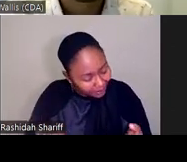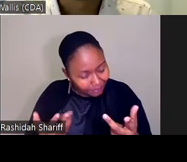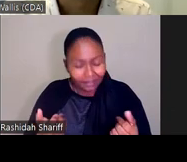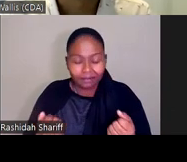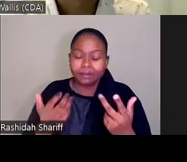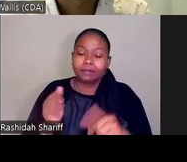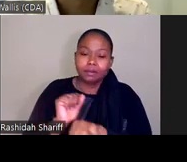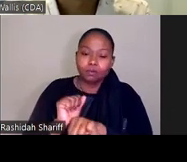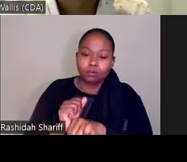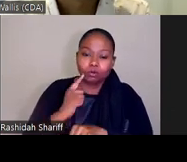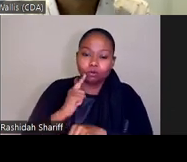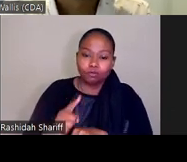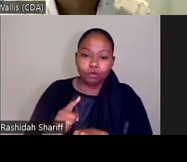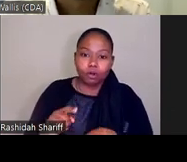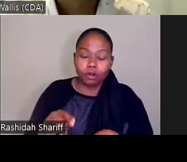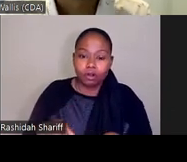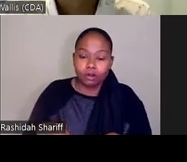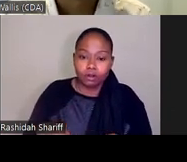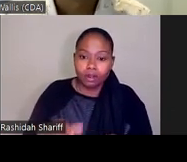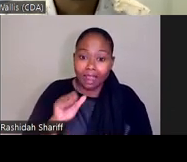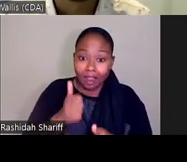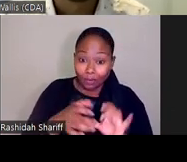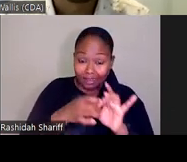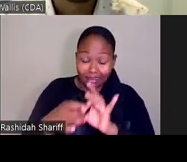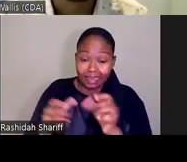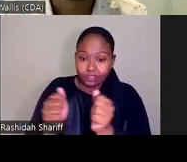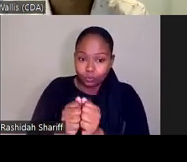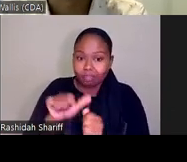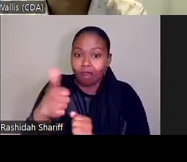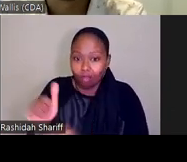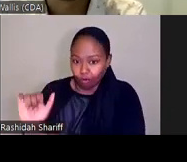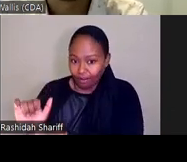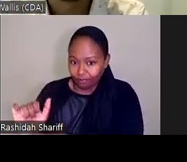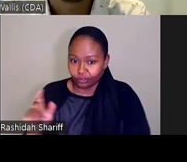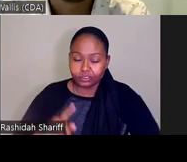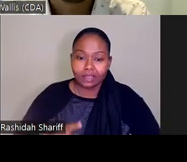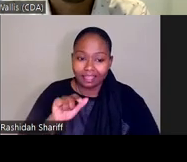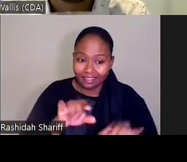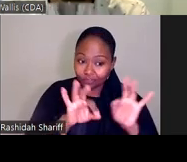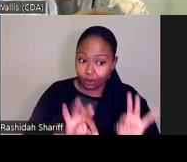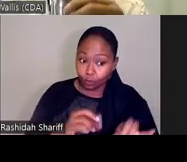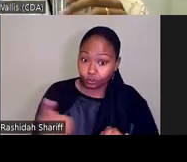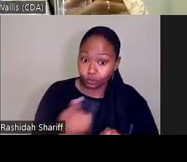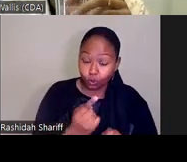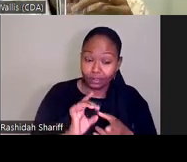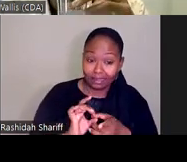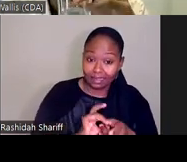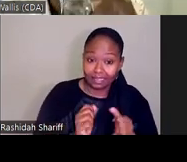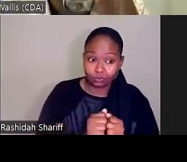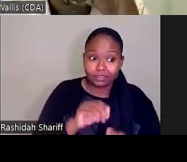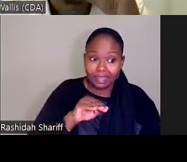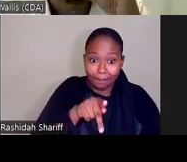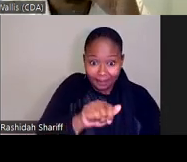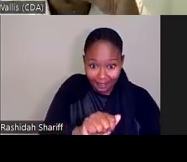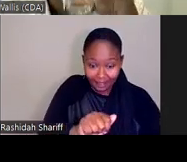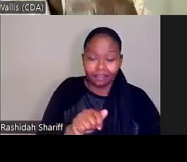quantify equity. We were connected to some of those efforts. However, I just want to be clear that this framework is only related to the MPA. Also, this framework